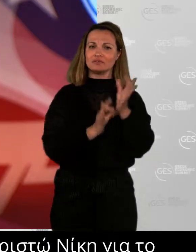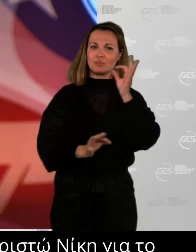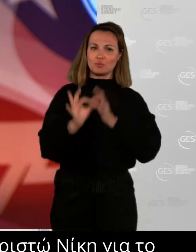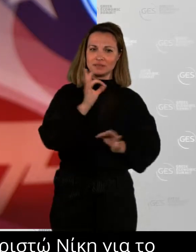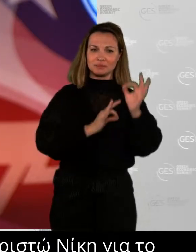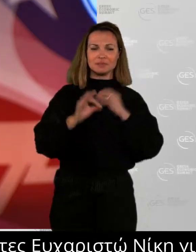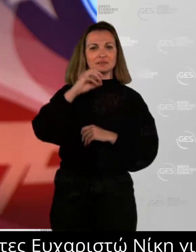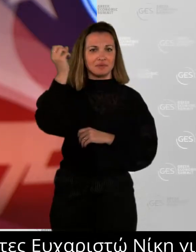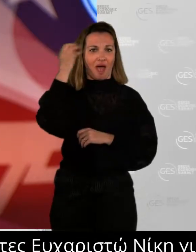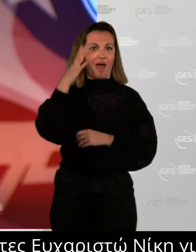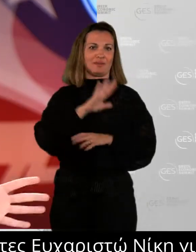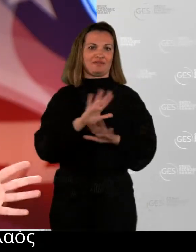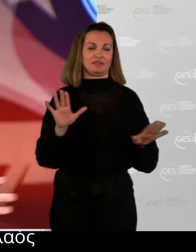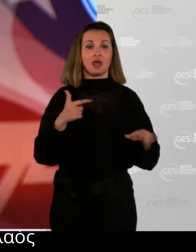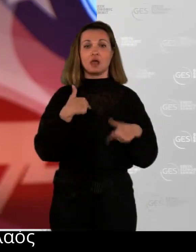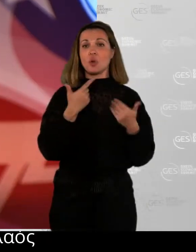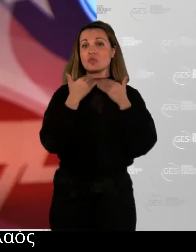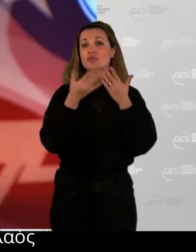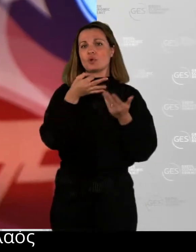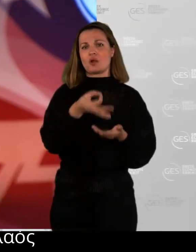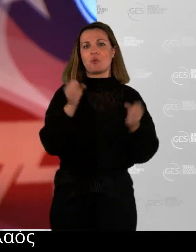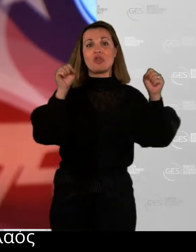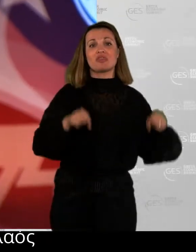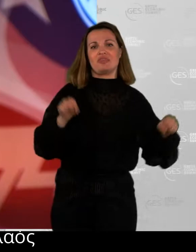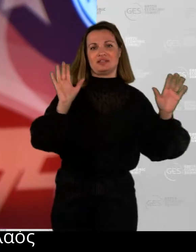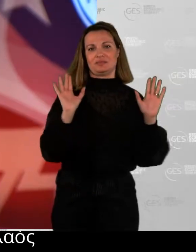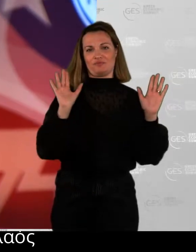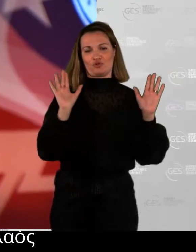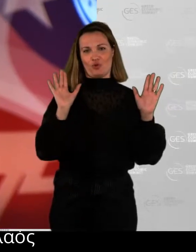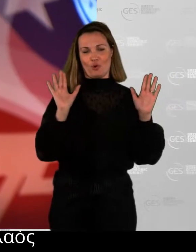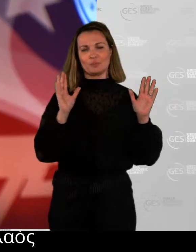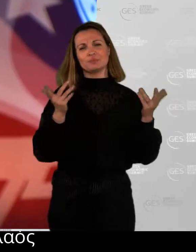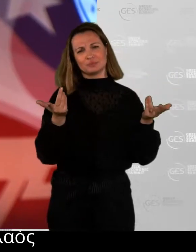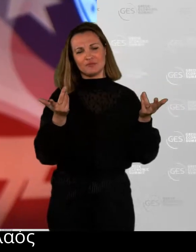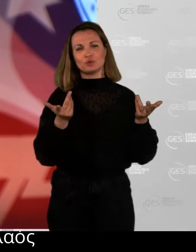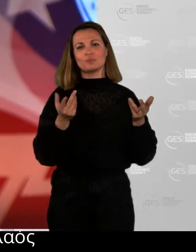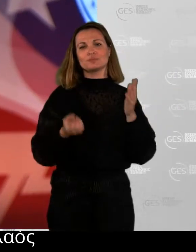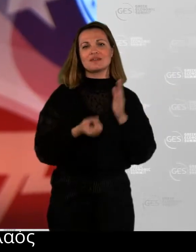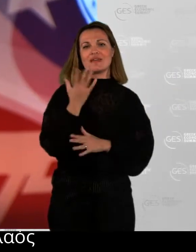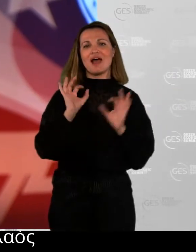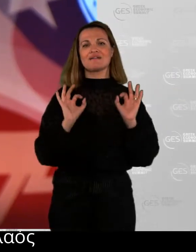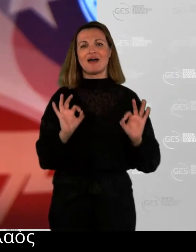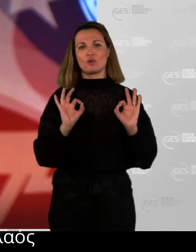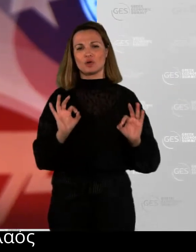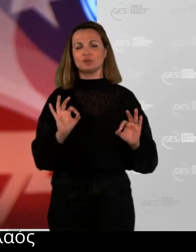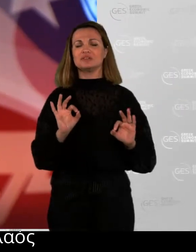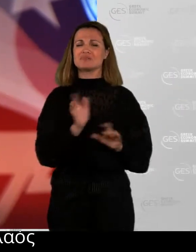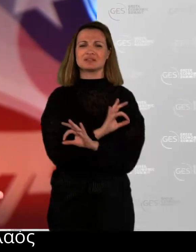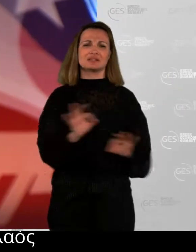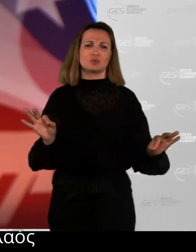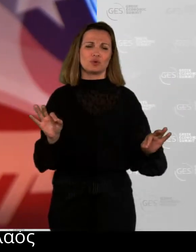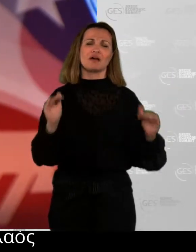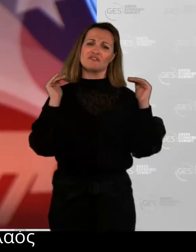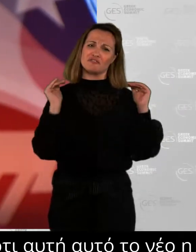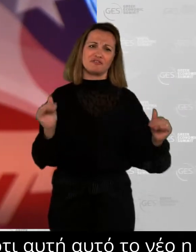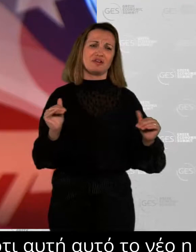say that I don't agree that this new normal is here to say. And I think that what we need to work on is how we will embrace